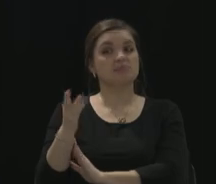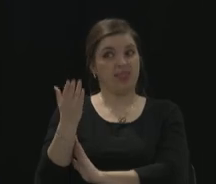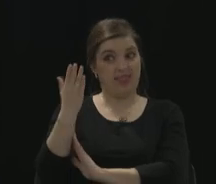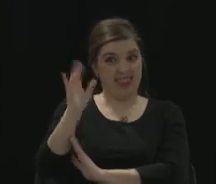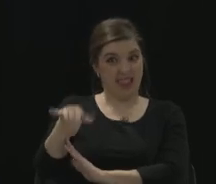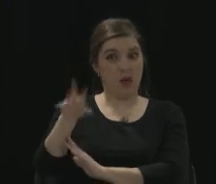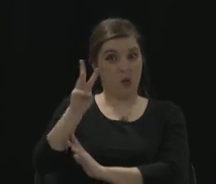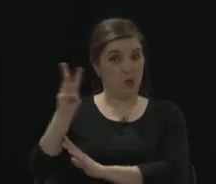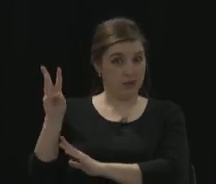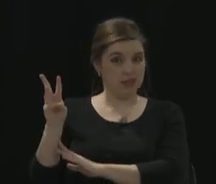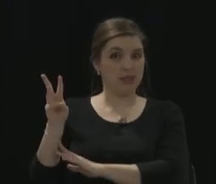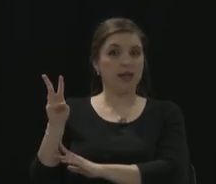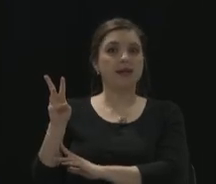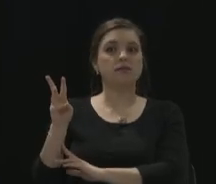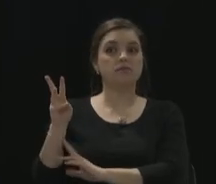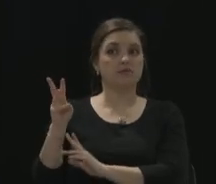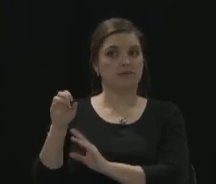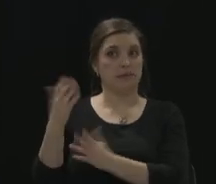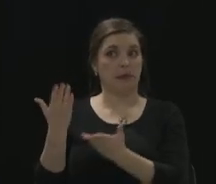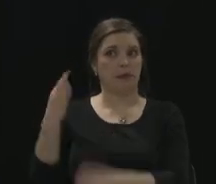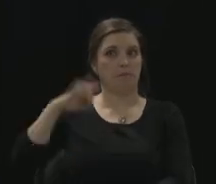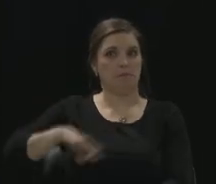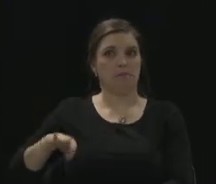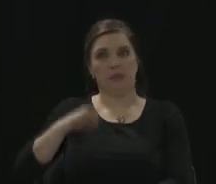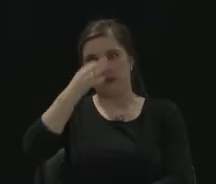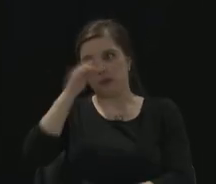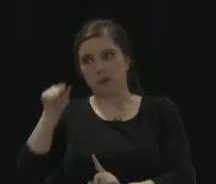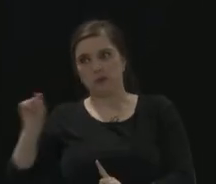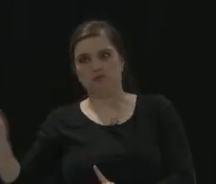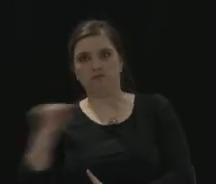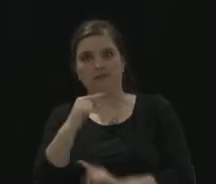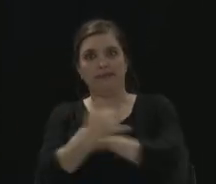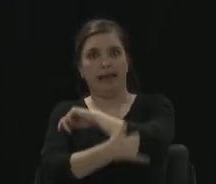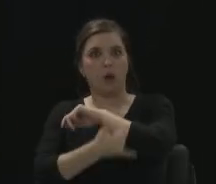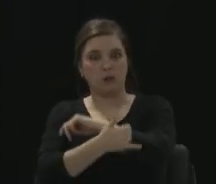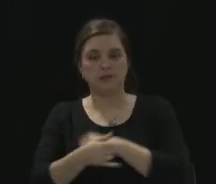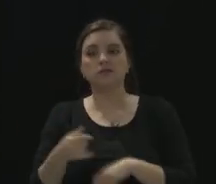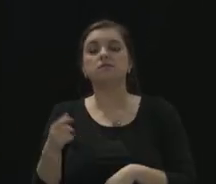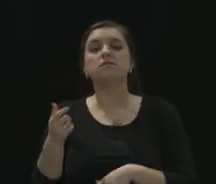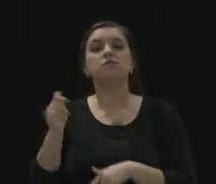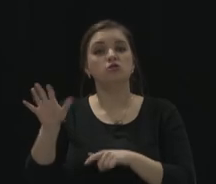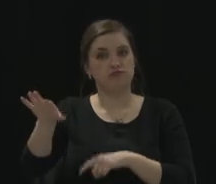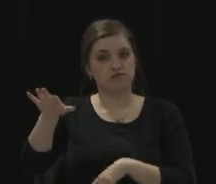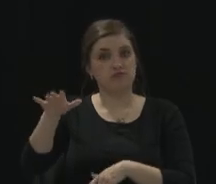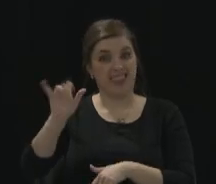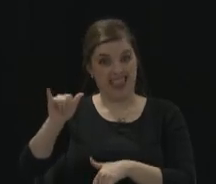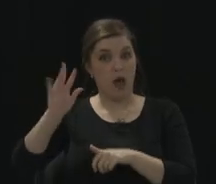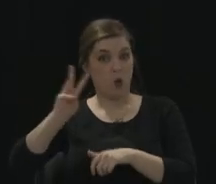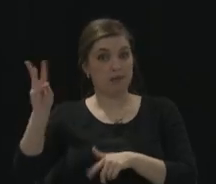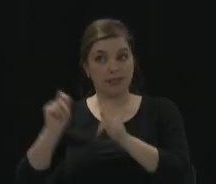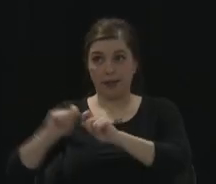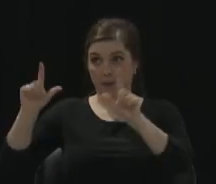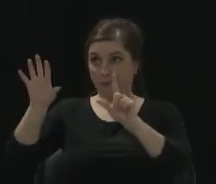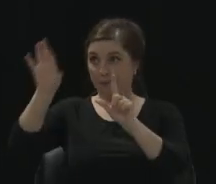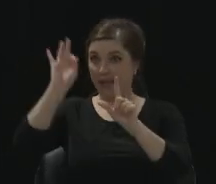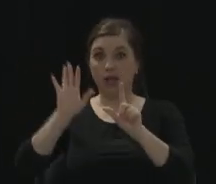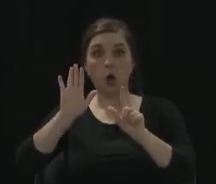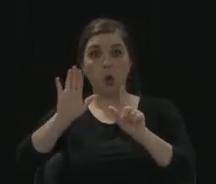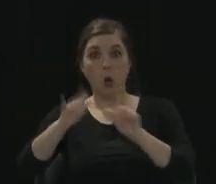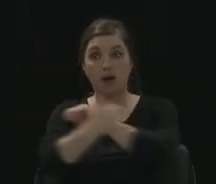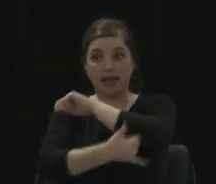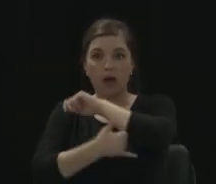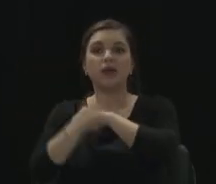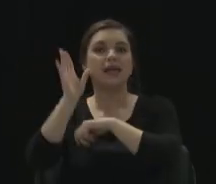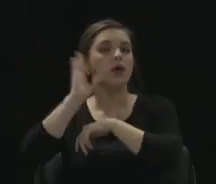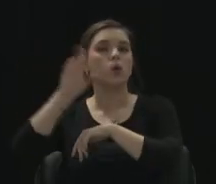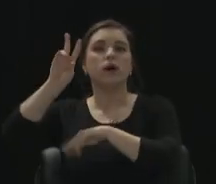and this would be helpful to the surrounding counties, you go in that website and you pick your county and it'll take you right to your appropriate Board